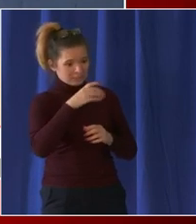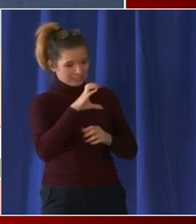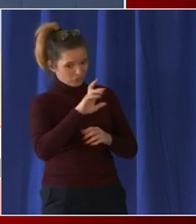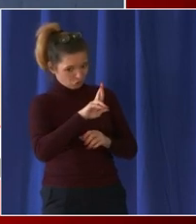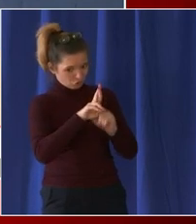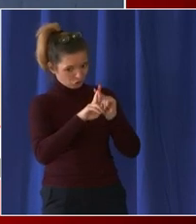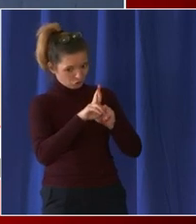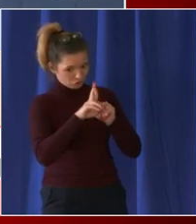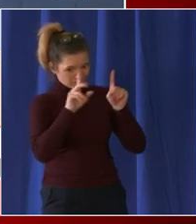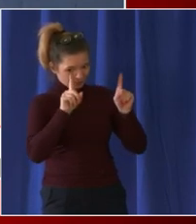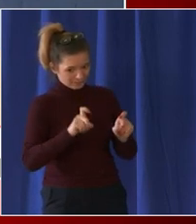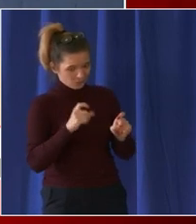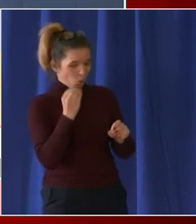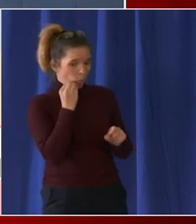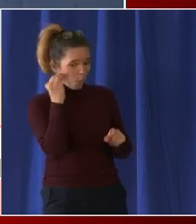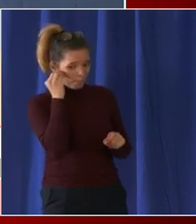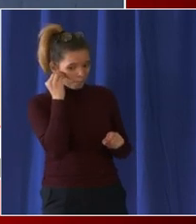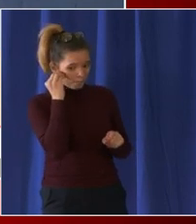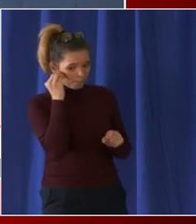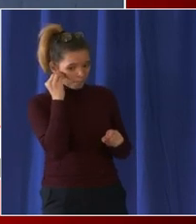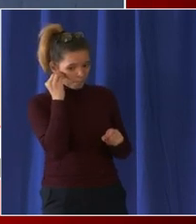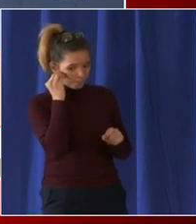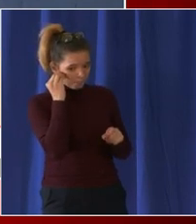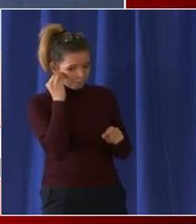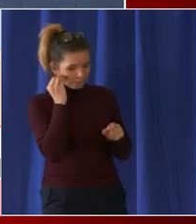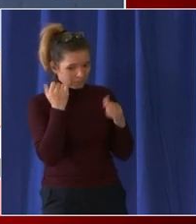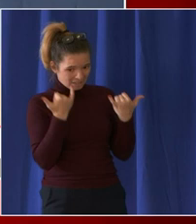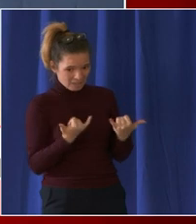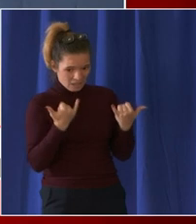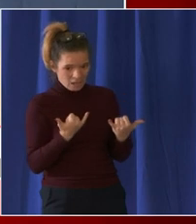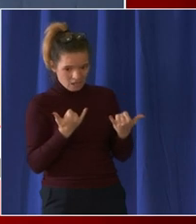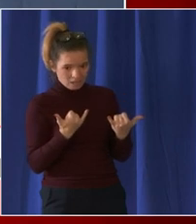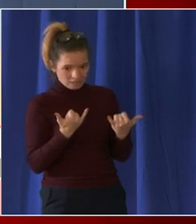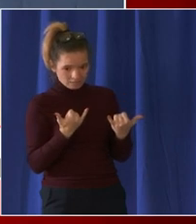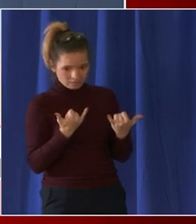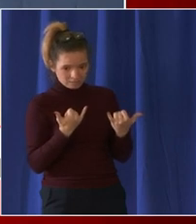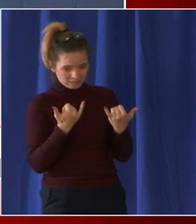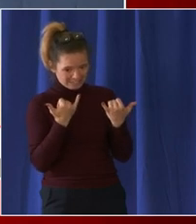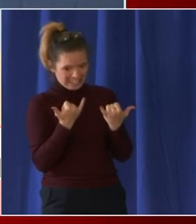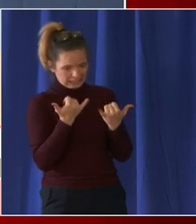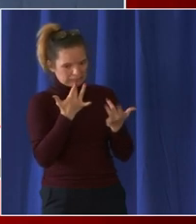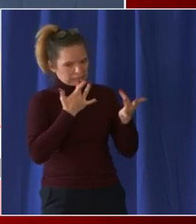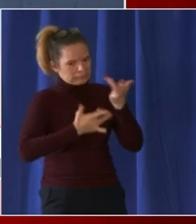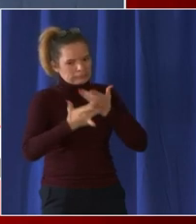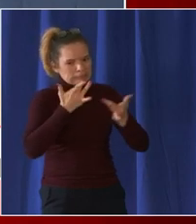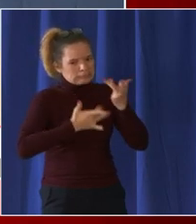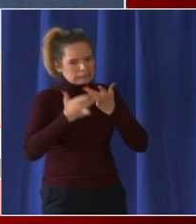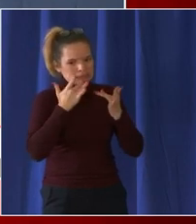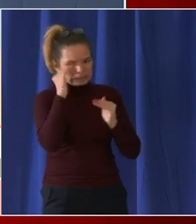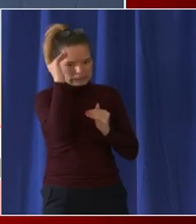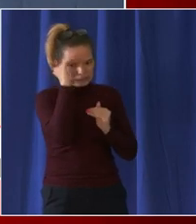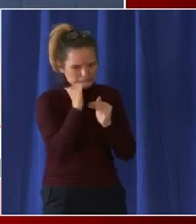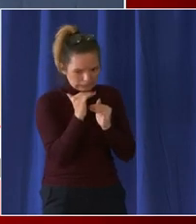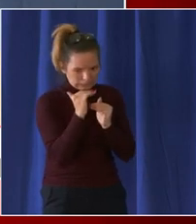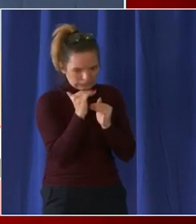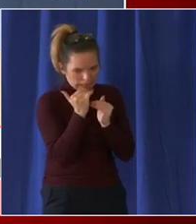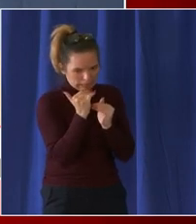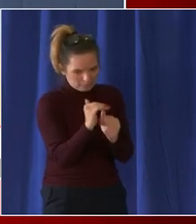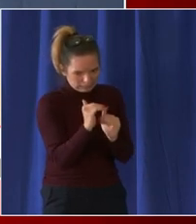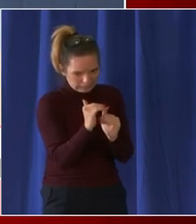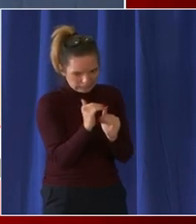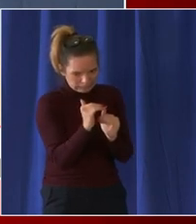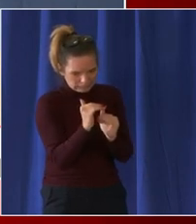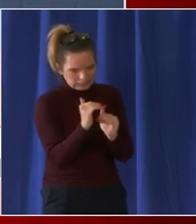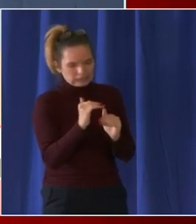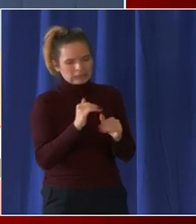limited uh when you go to the libraries to pick them up is that is that the case now that those two are being limited and and